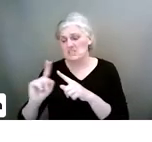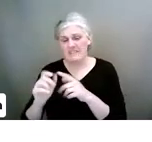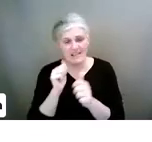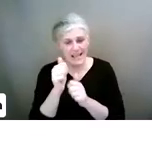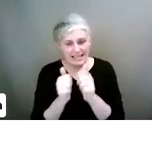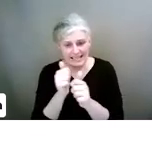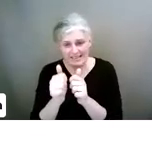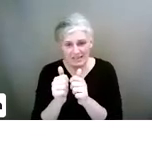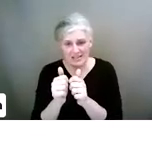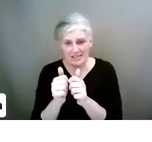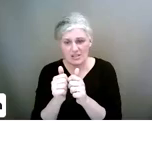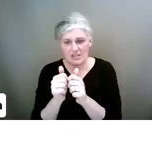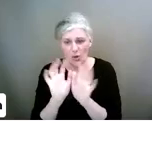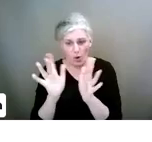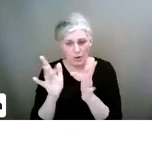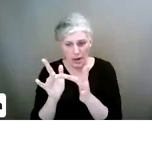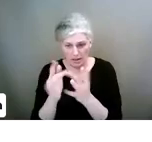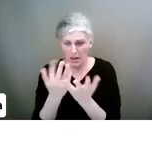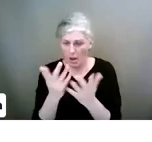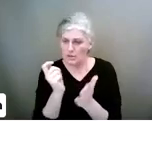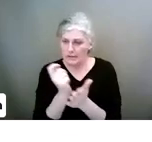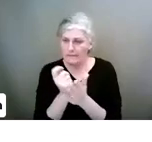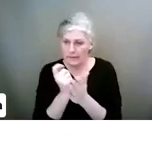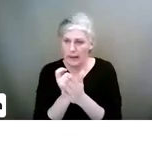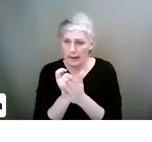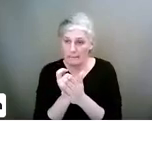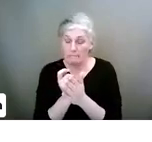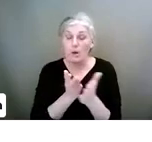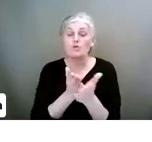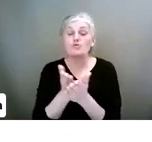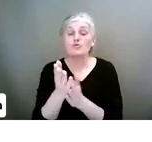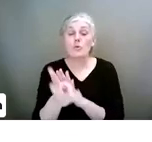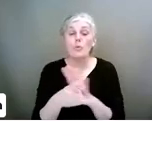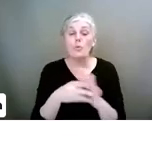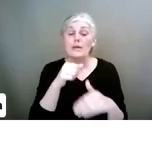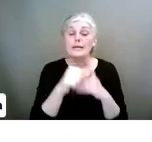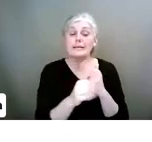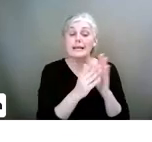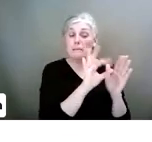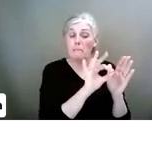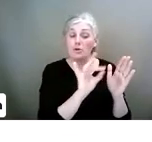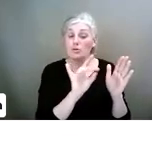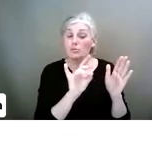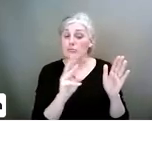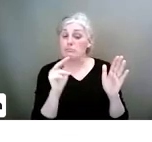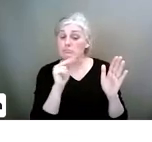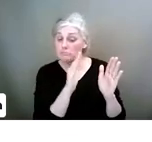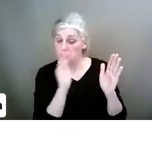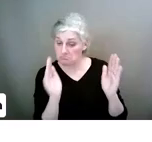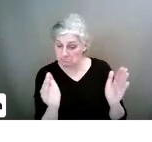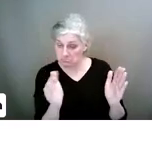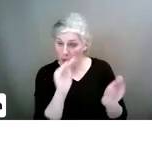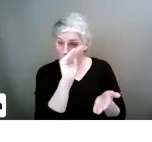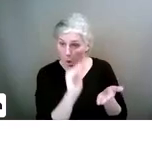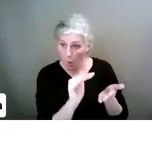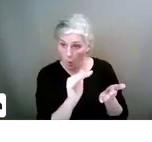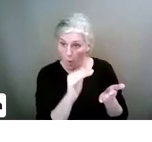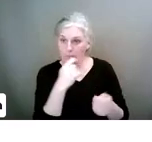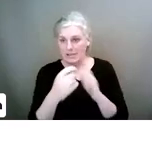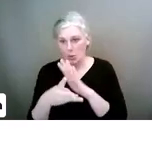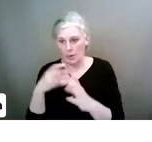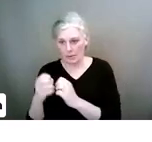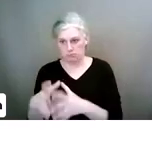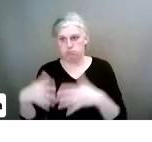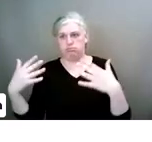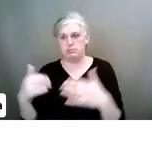online and they can spend a lot of time. Now, during the weekdays, that is significantly lower. But at weekends, it's quite high. And with their